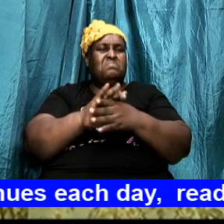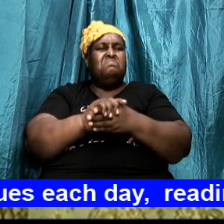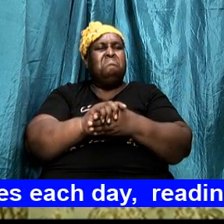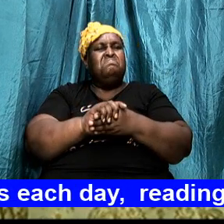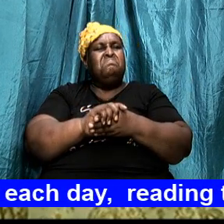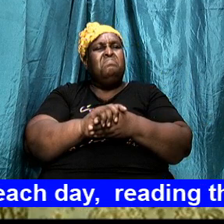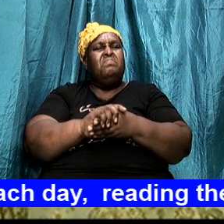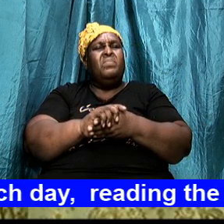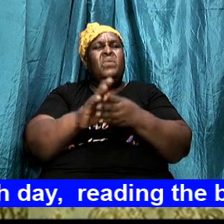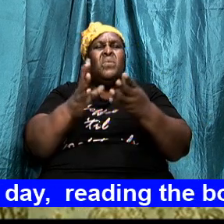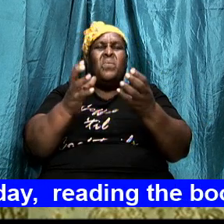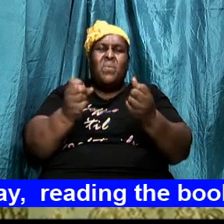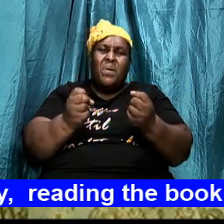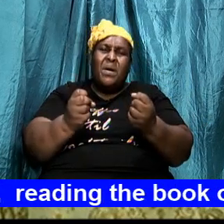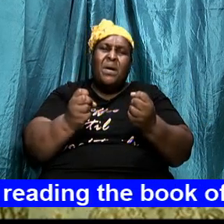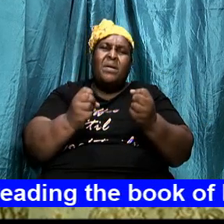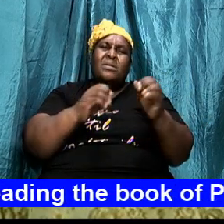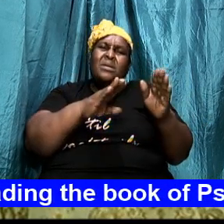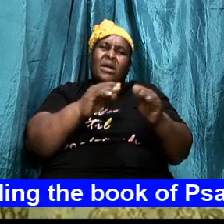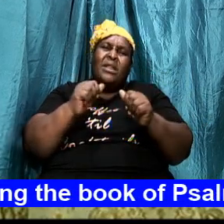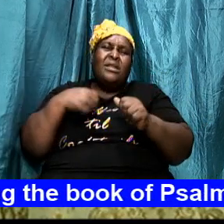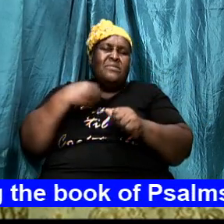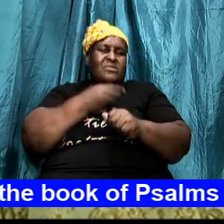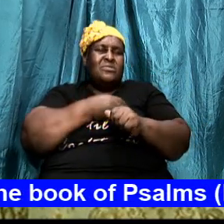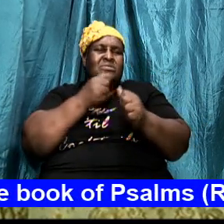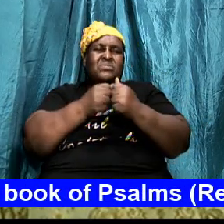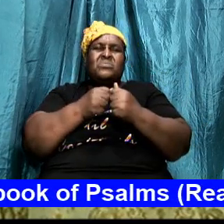I want to leave us with this question